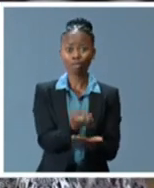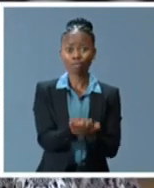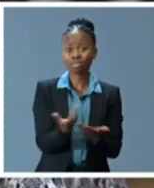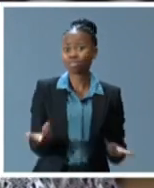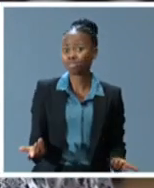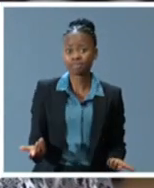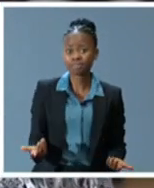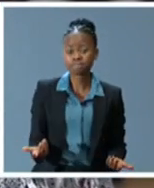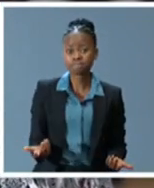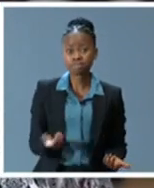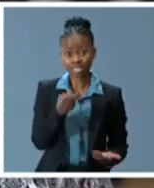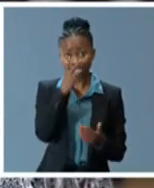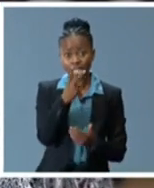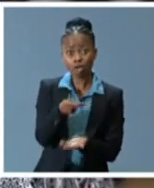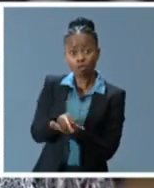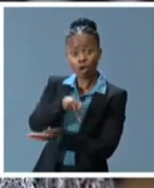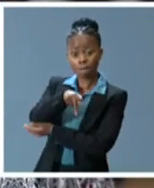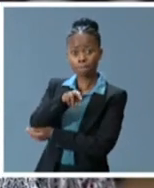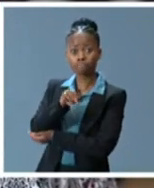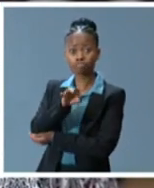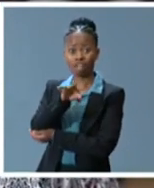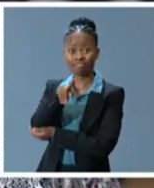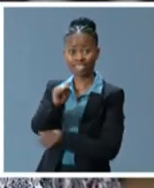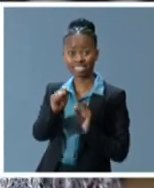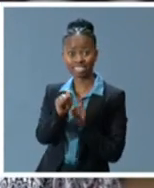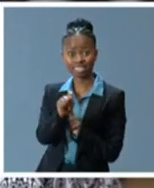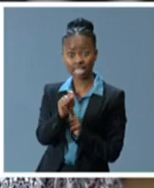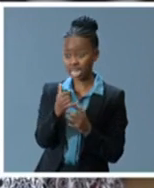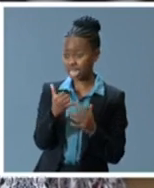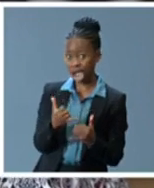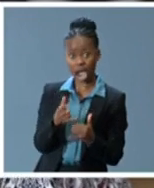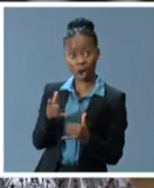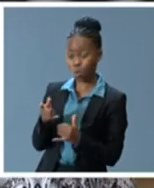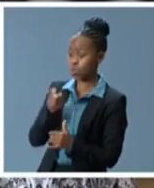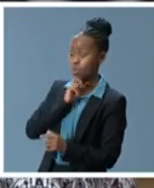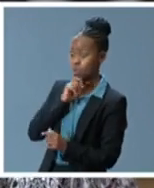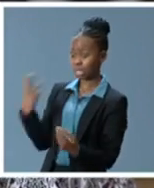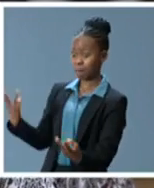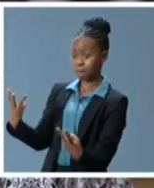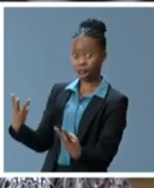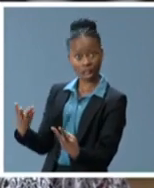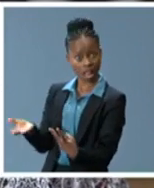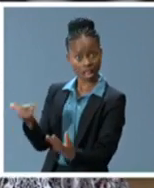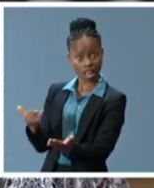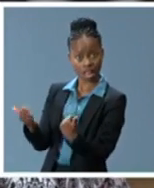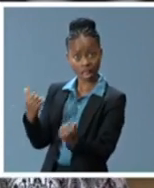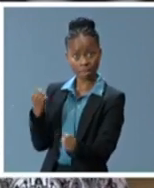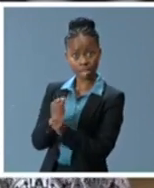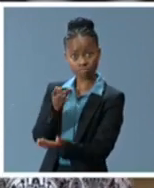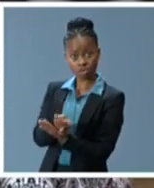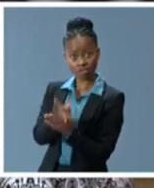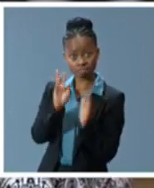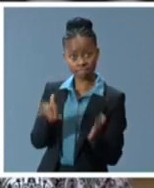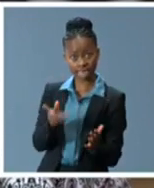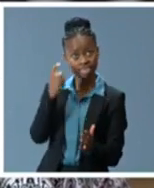Vast profits can no longer be made at the expense of the vast majority of the peoples